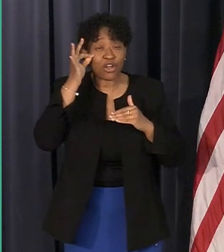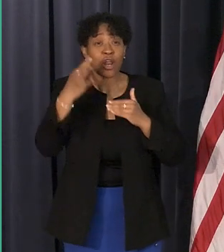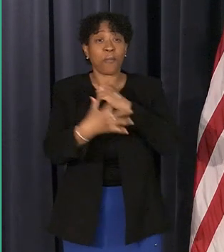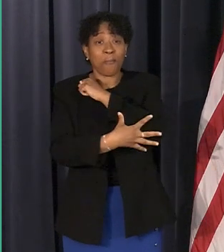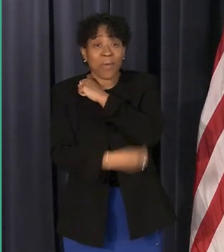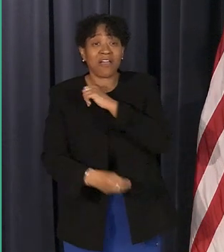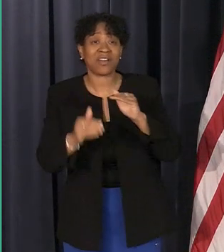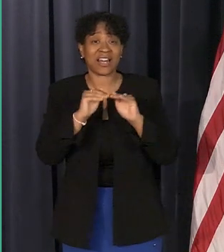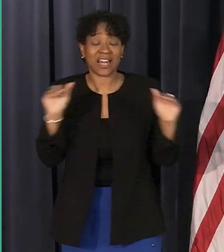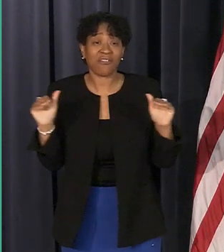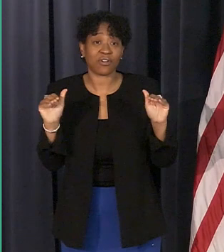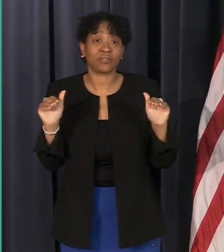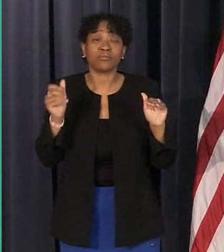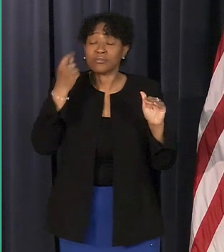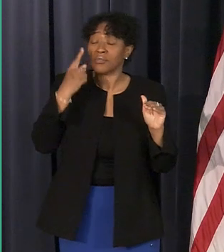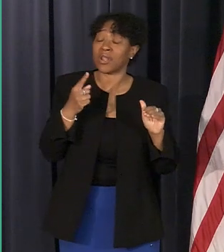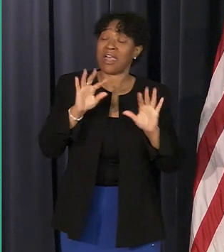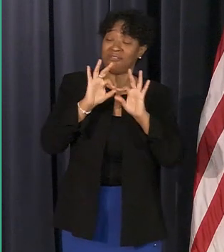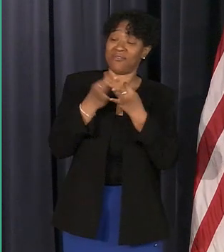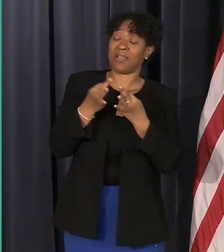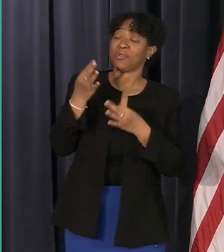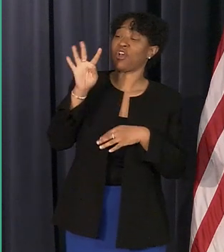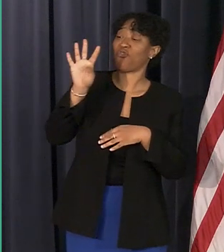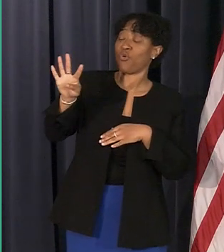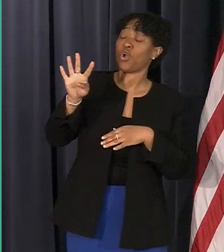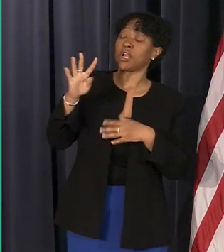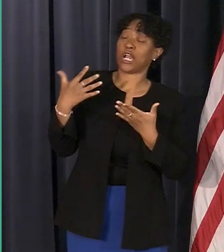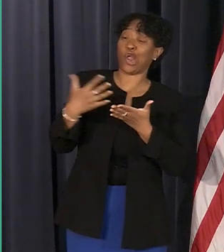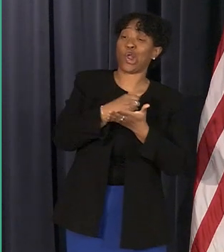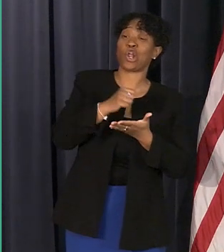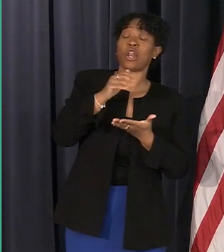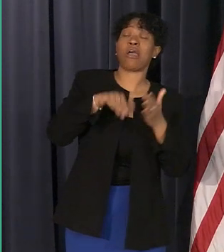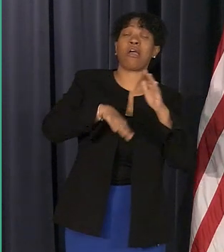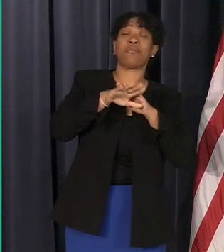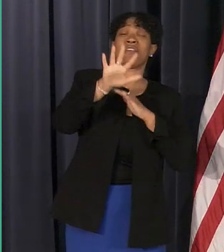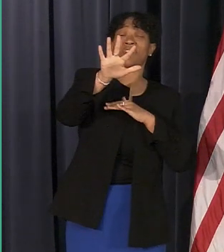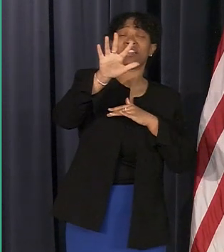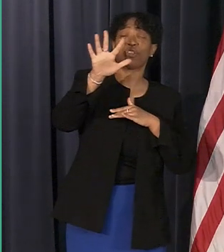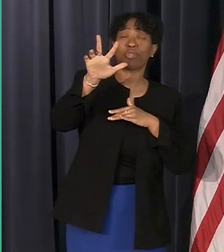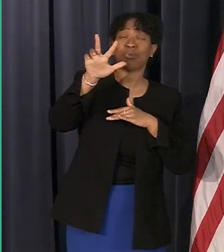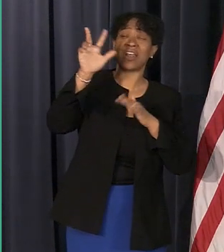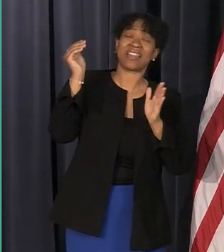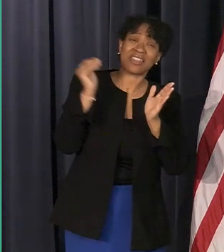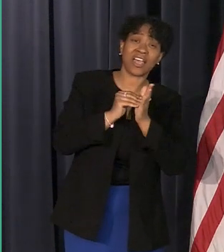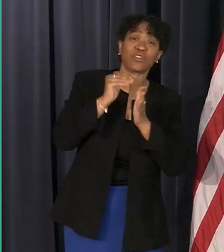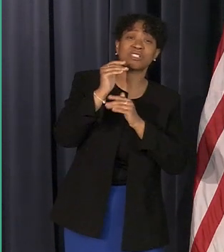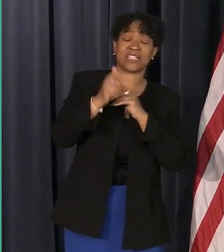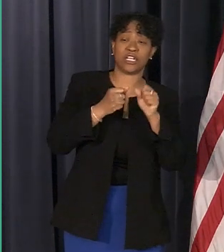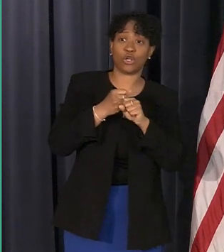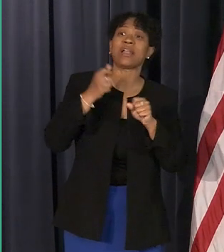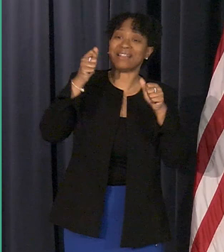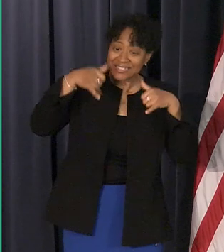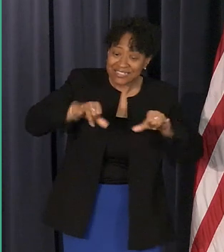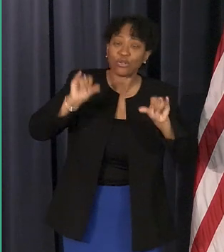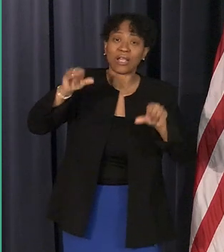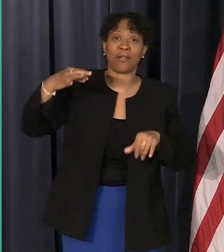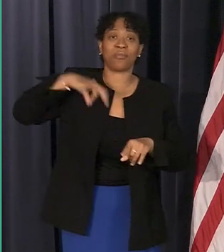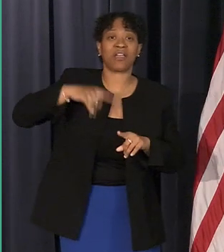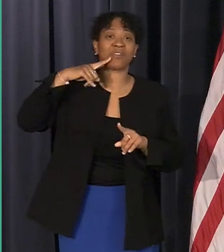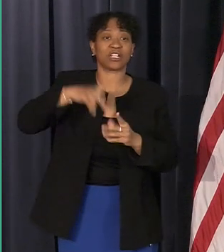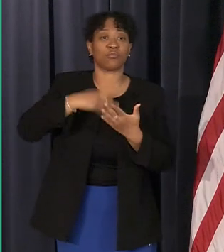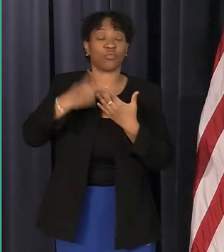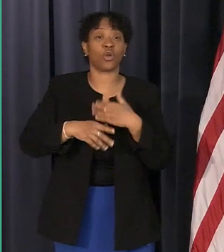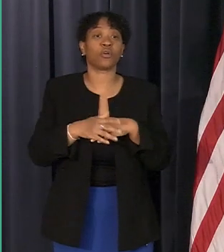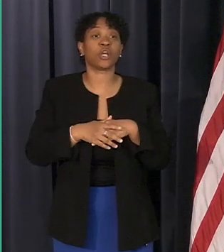that's a family of four can make up to fifty three thousand dollars a year and be able to apply for this program you get